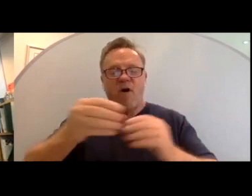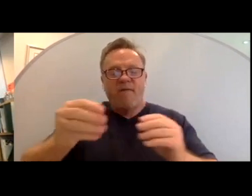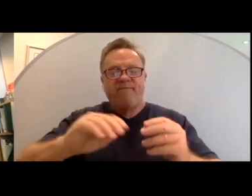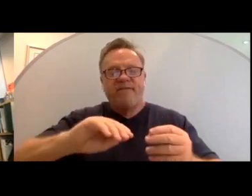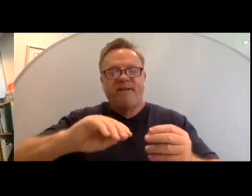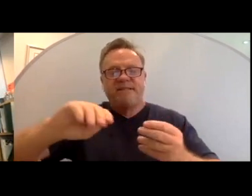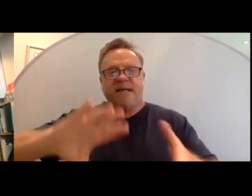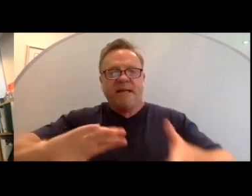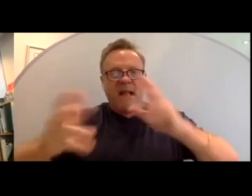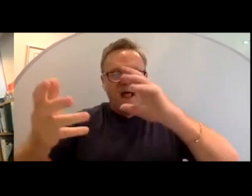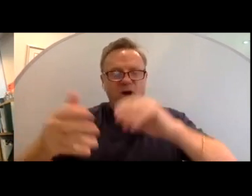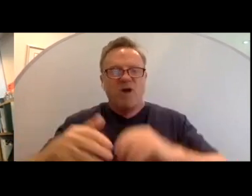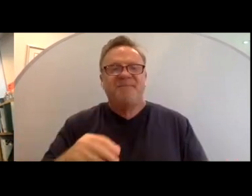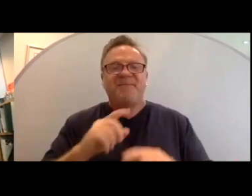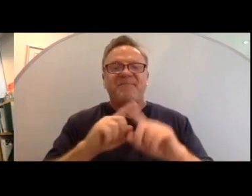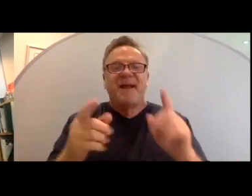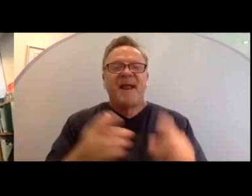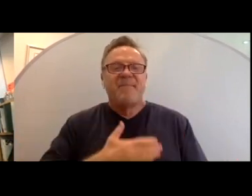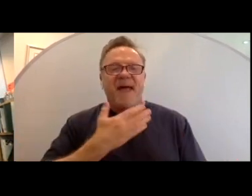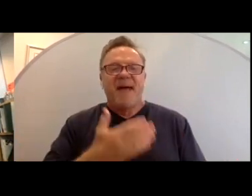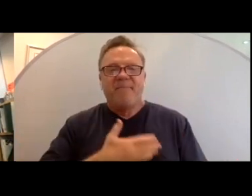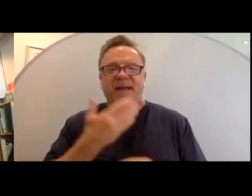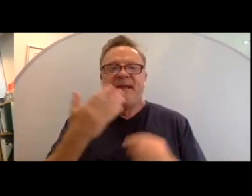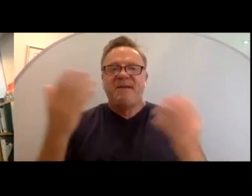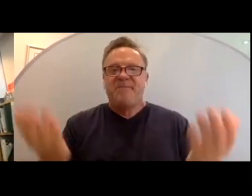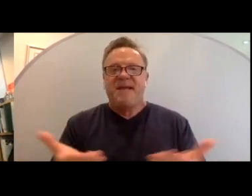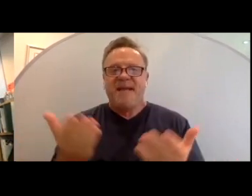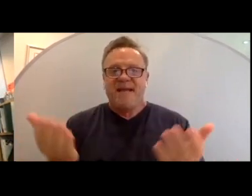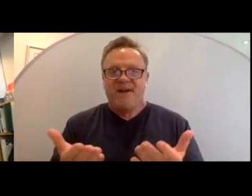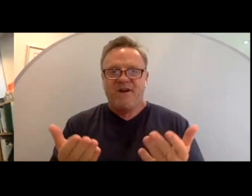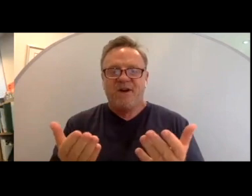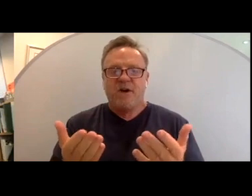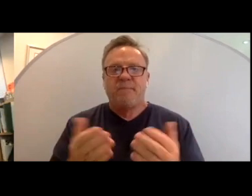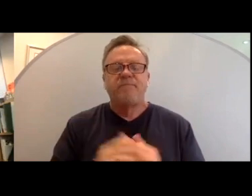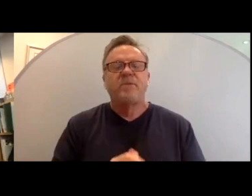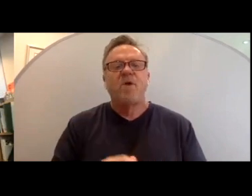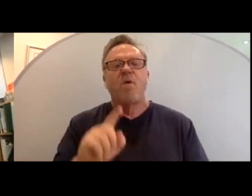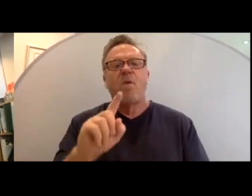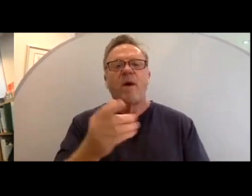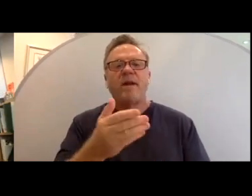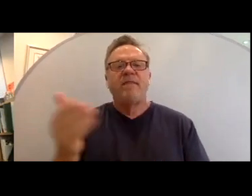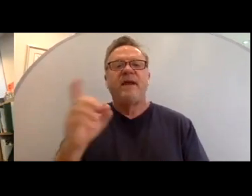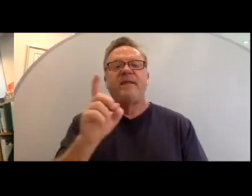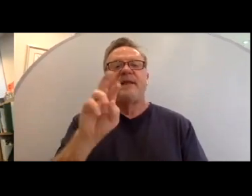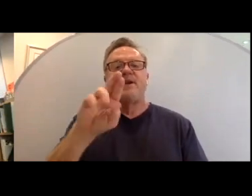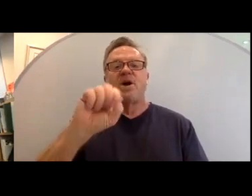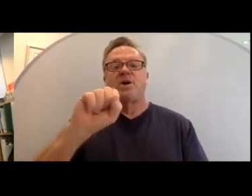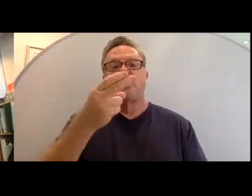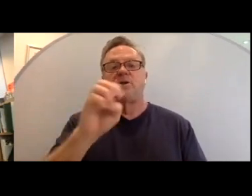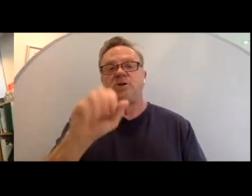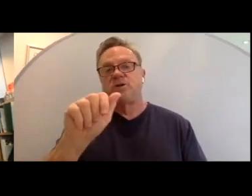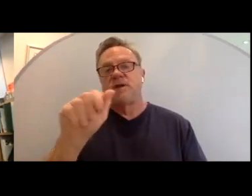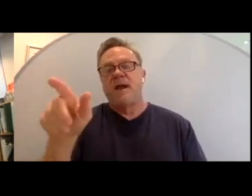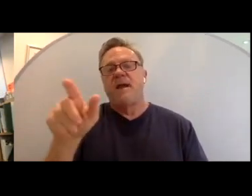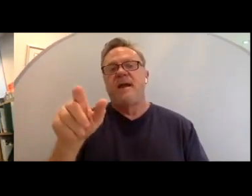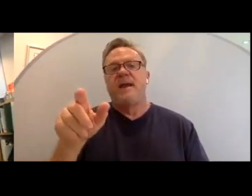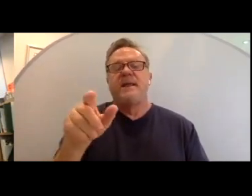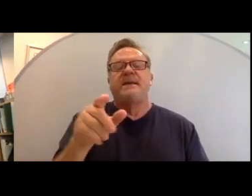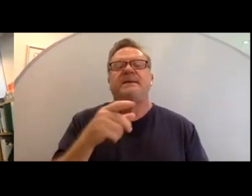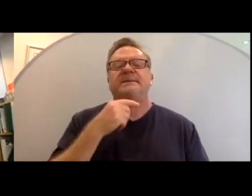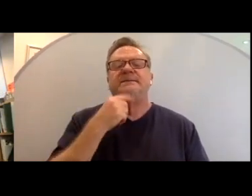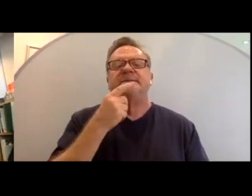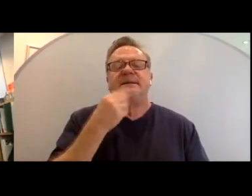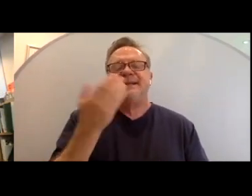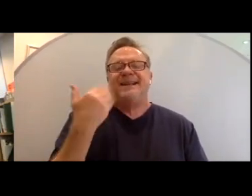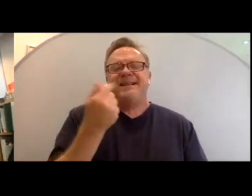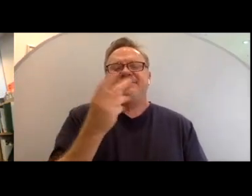But again, I am delighted to be here. One of the things that Dr. Shea lifted up in the last few